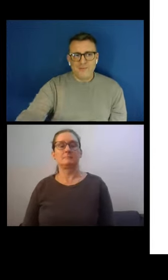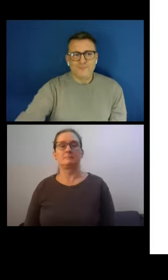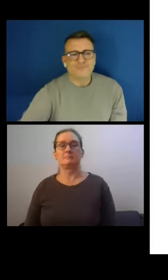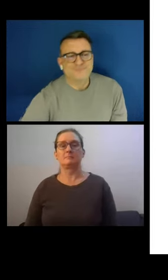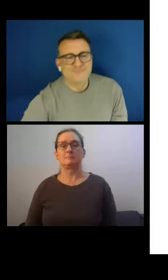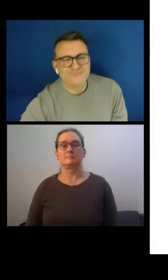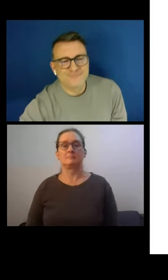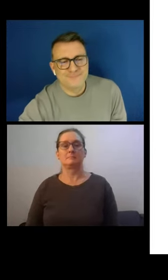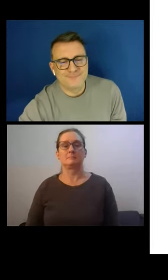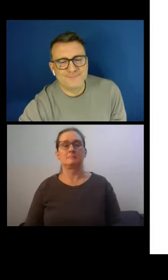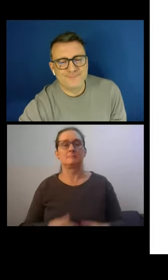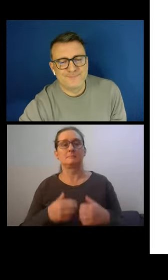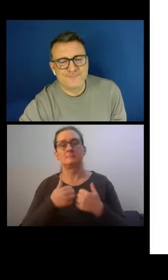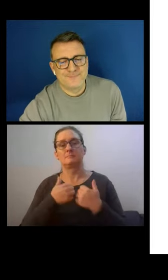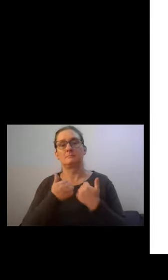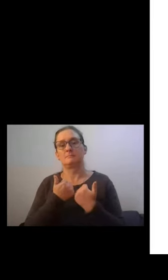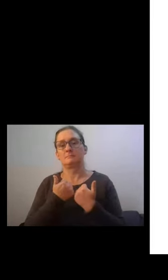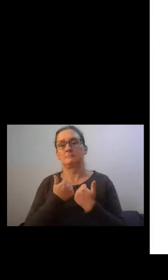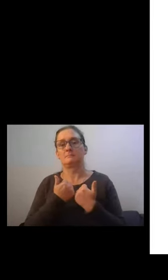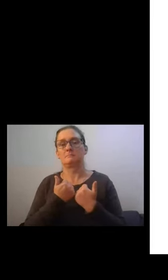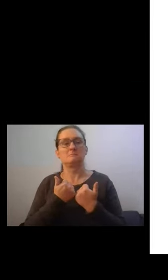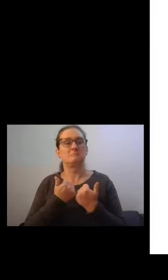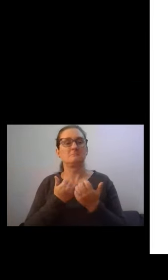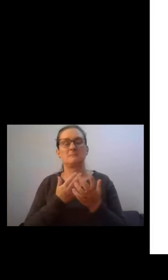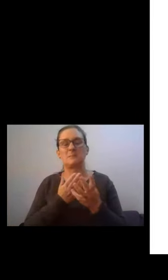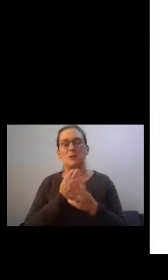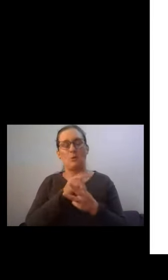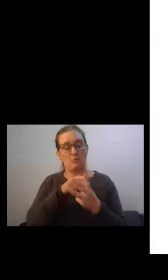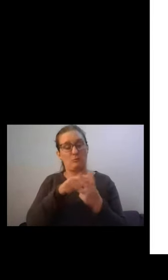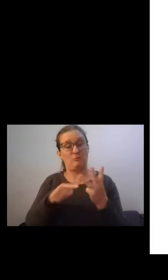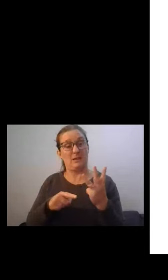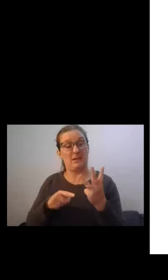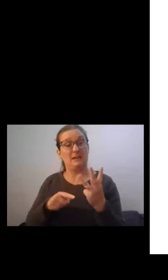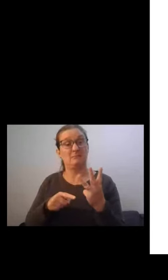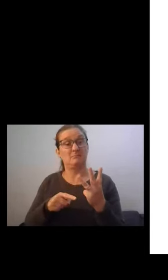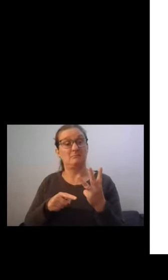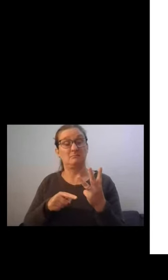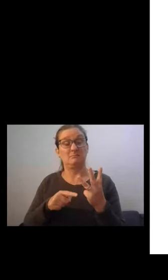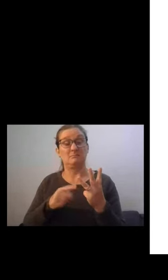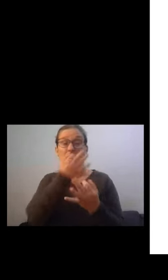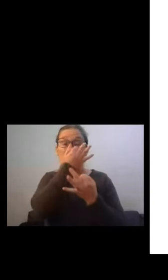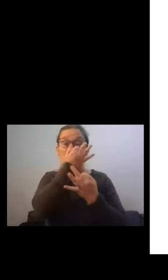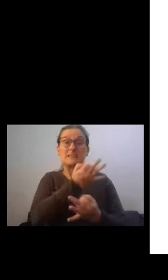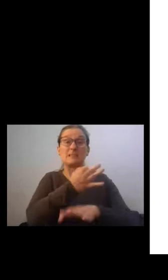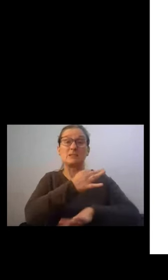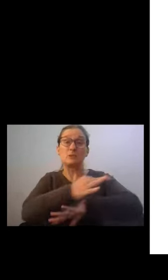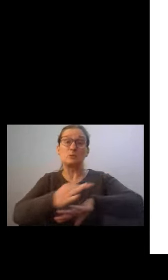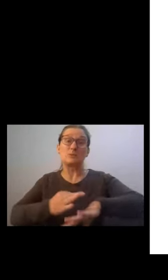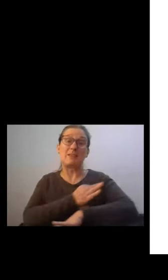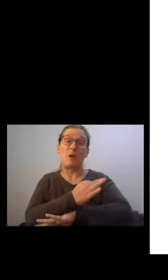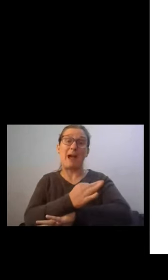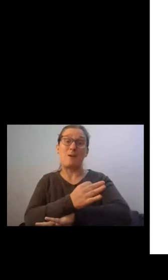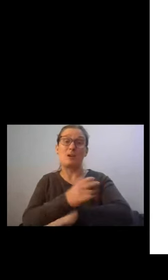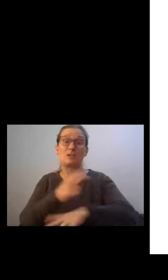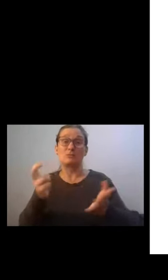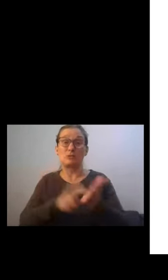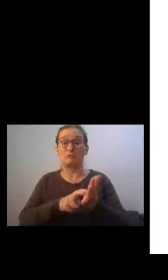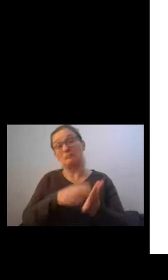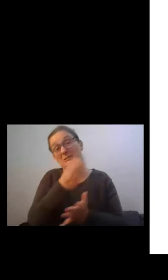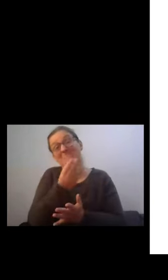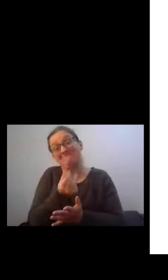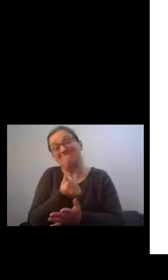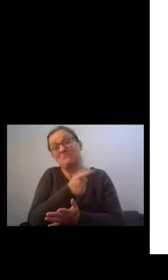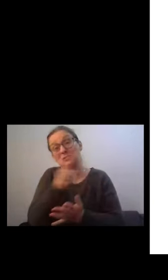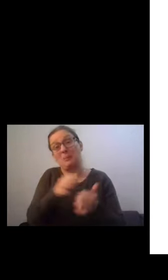Well, let me go through all three of them. I mean, are we addicted to zero-hours contracts? I think some companies are addicted to zero-hours